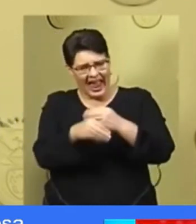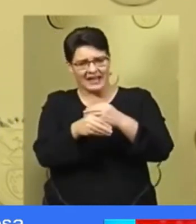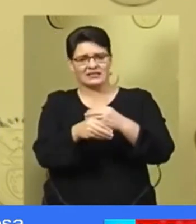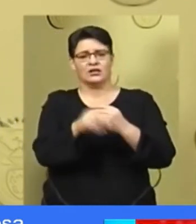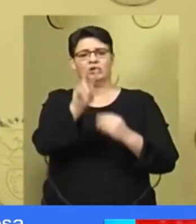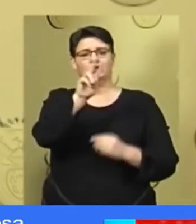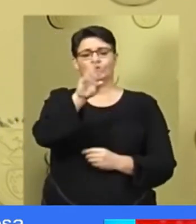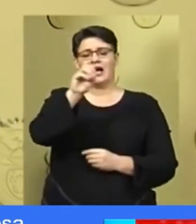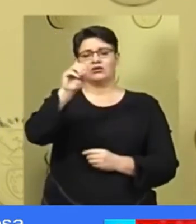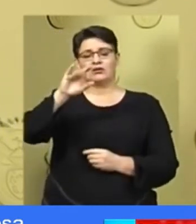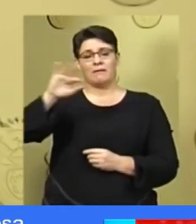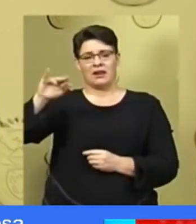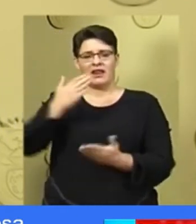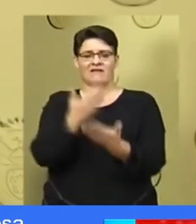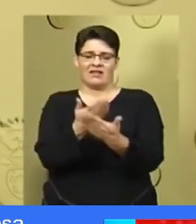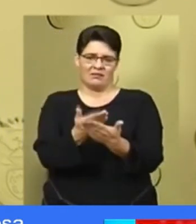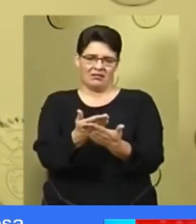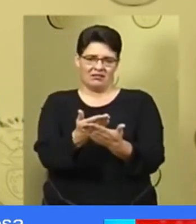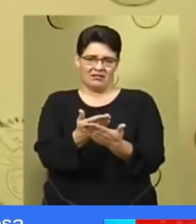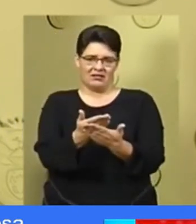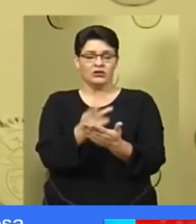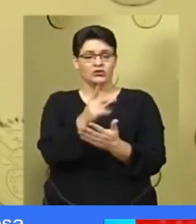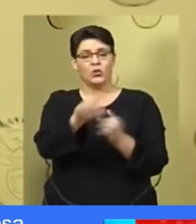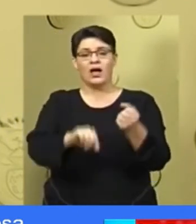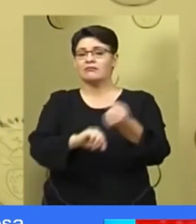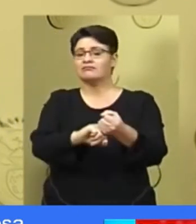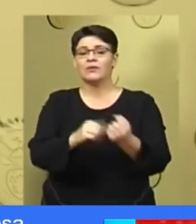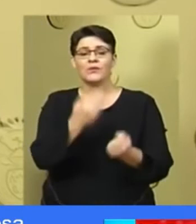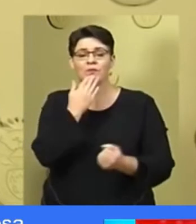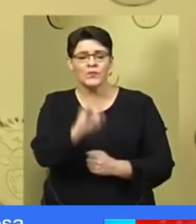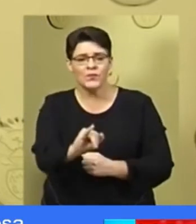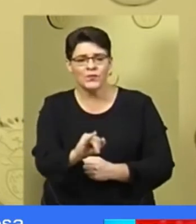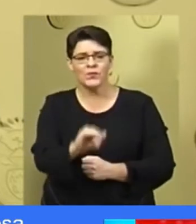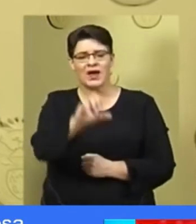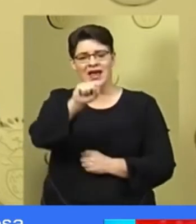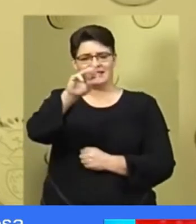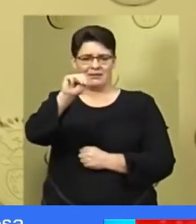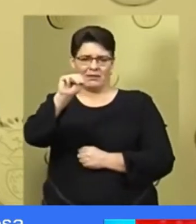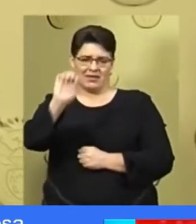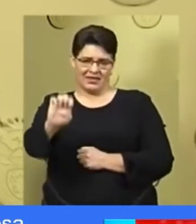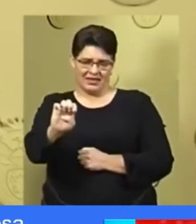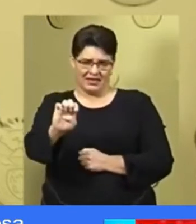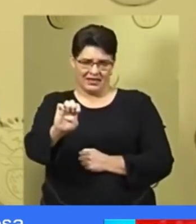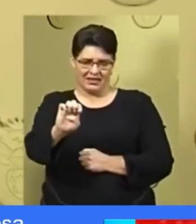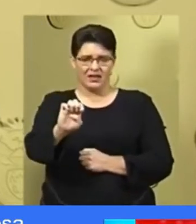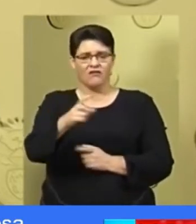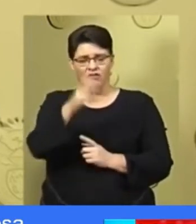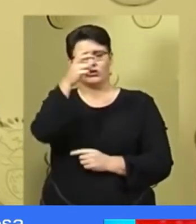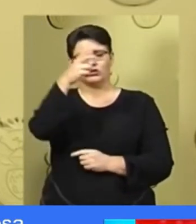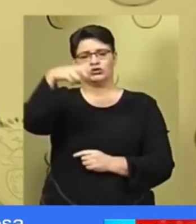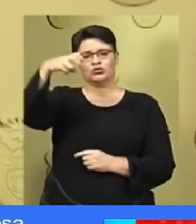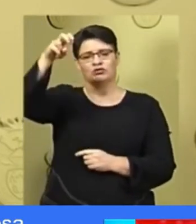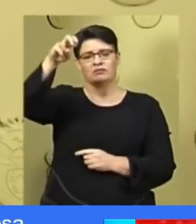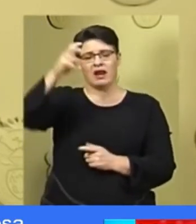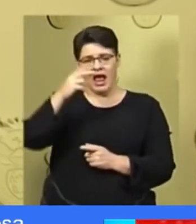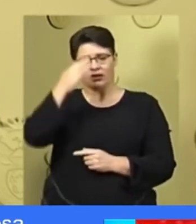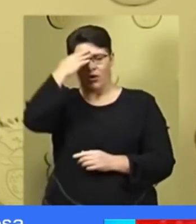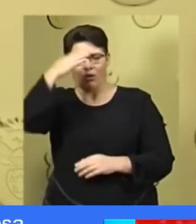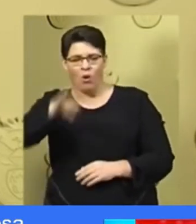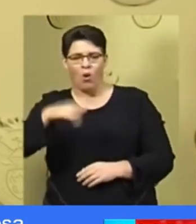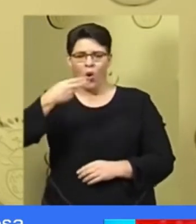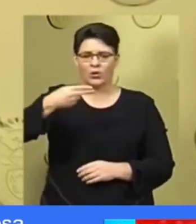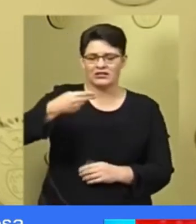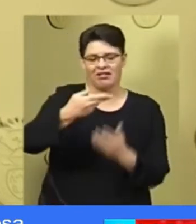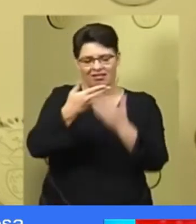200 million rand available to assist small medium enterprises in the tourism and hospitality